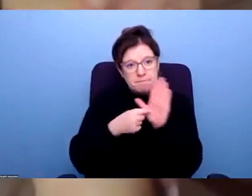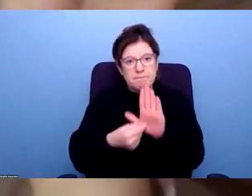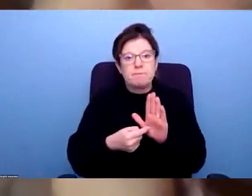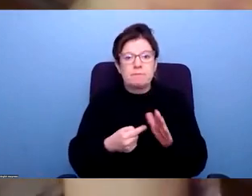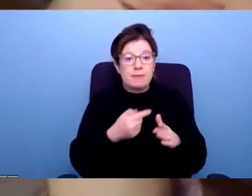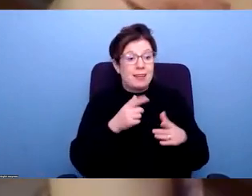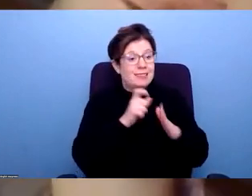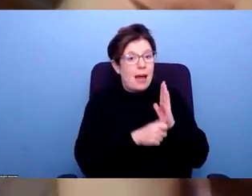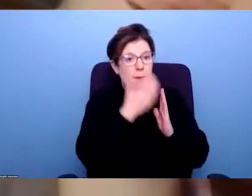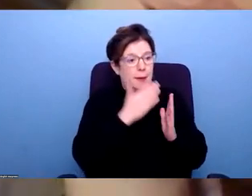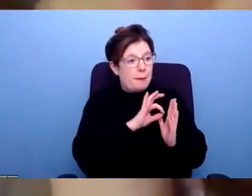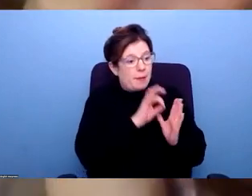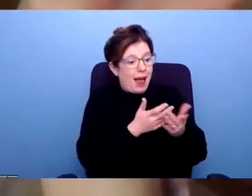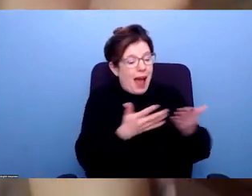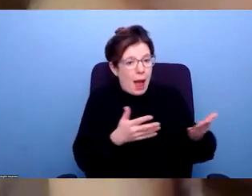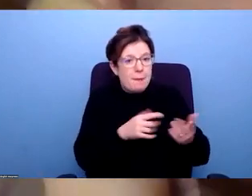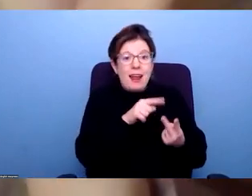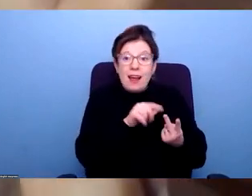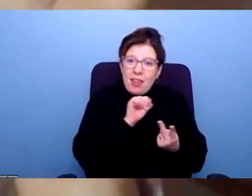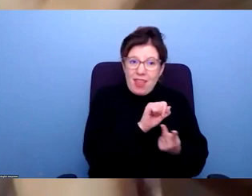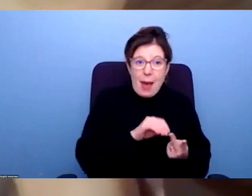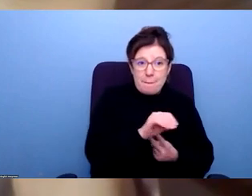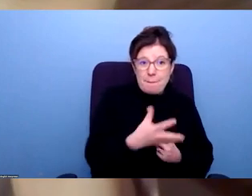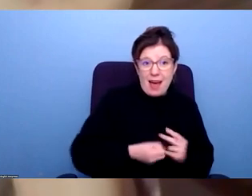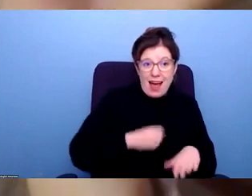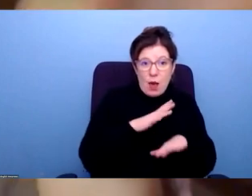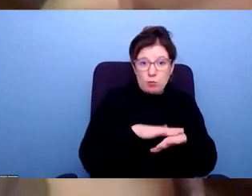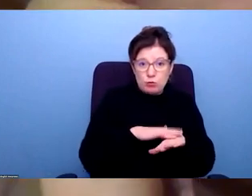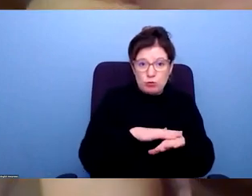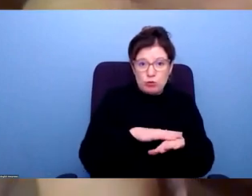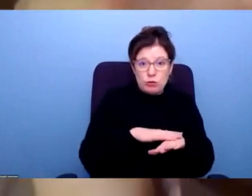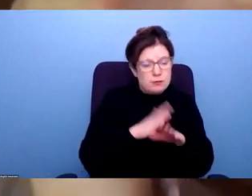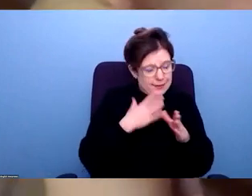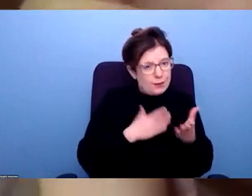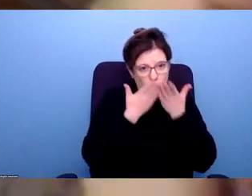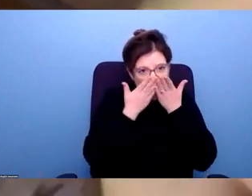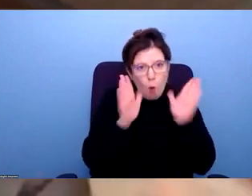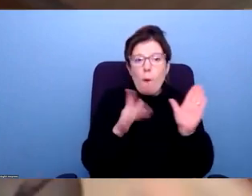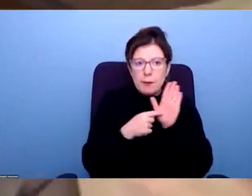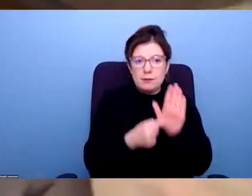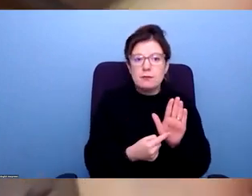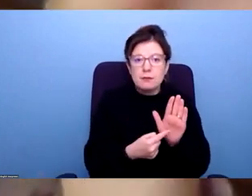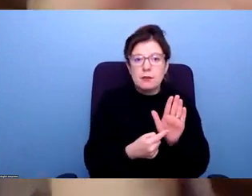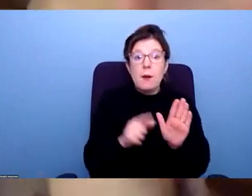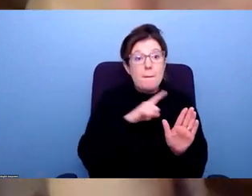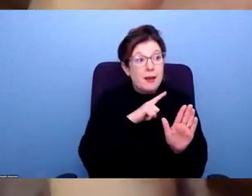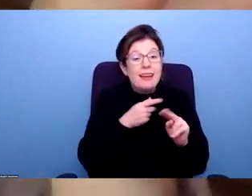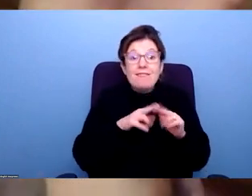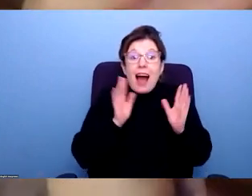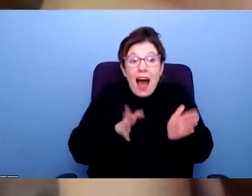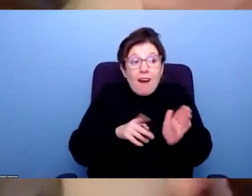of disabled people and pay of disabled people, because I think transparency would help to drive change.